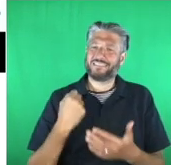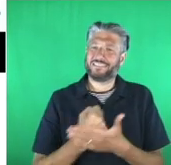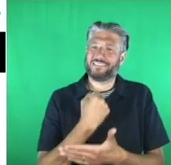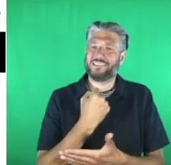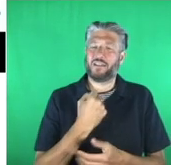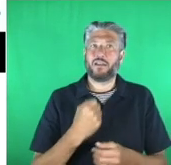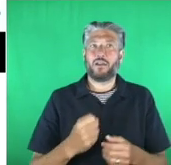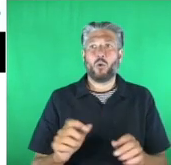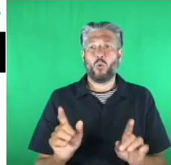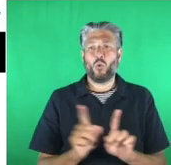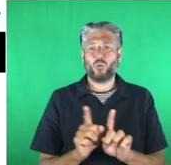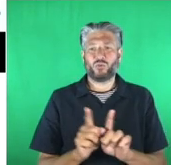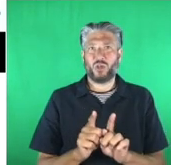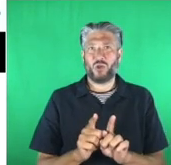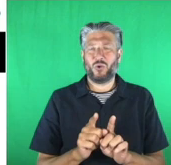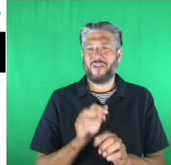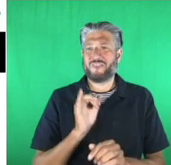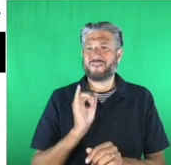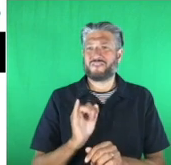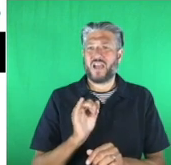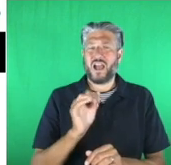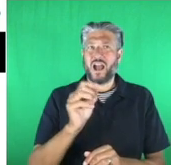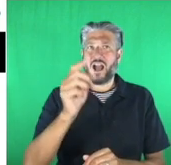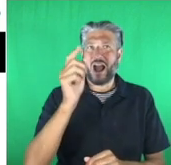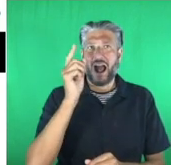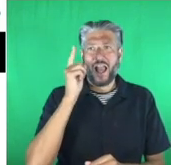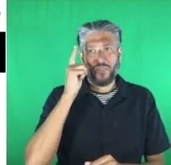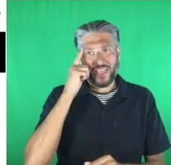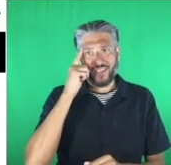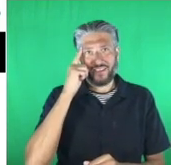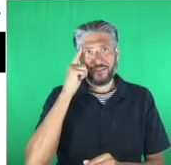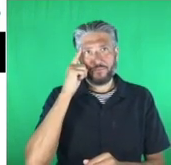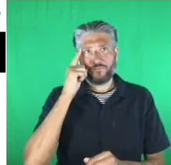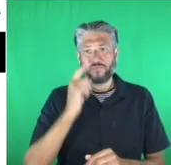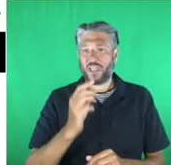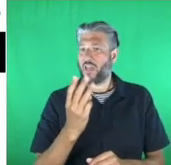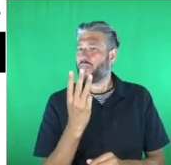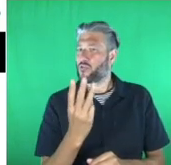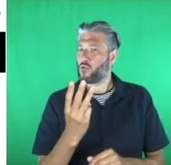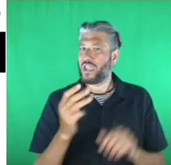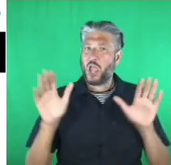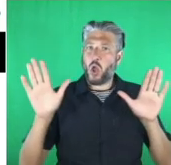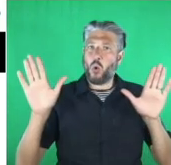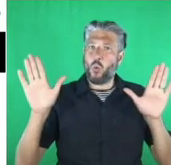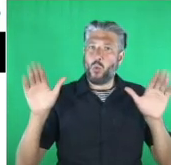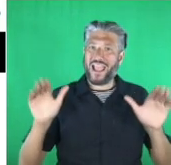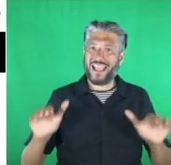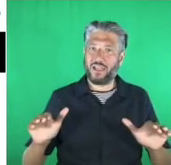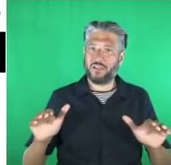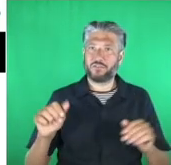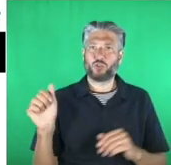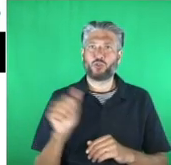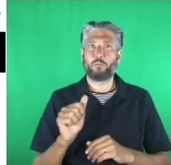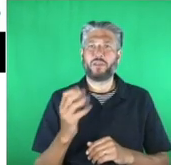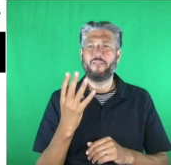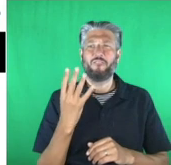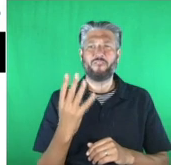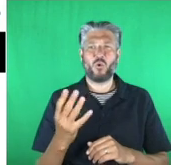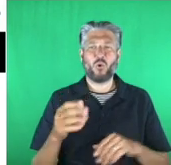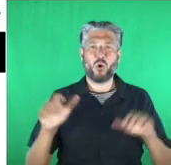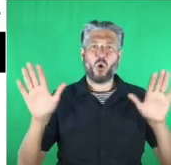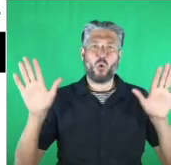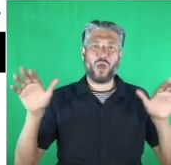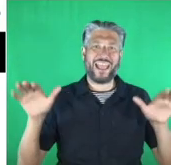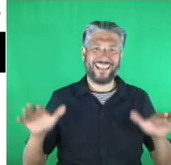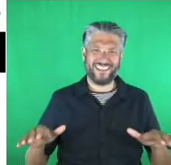a horrible feeling that the three wings should actually have been four. So there's two things